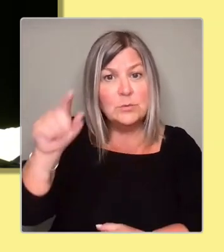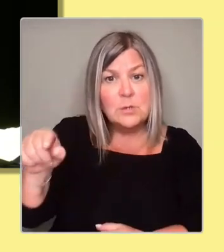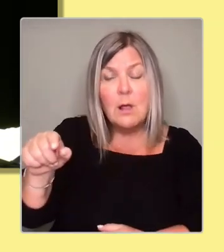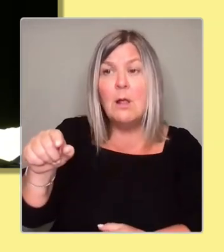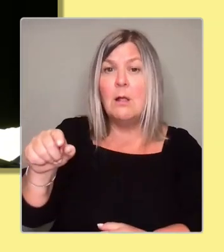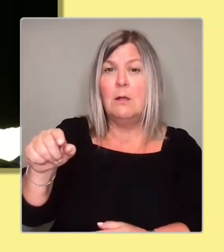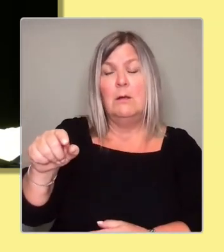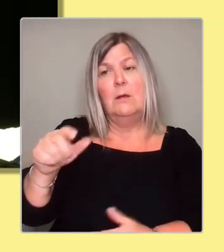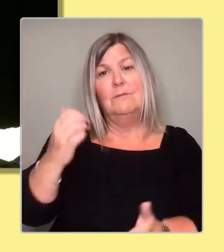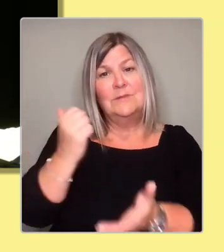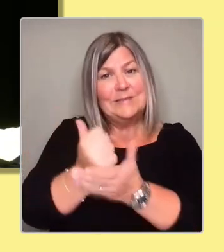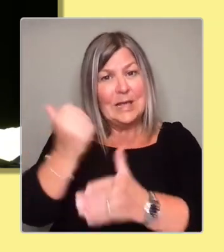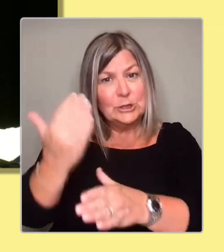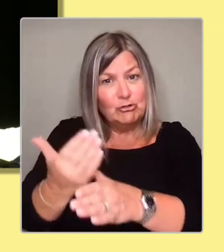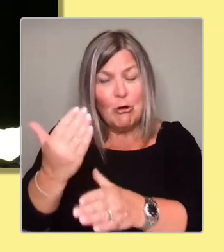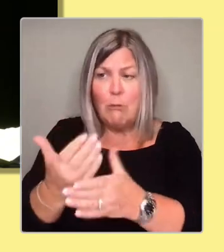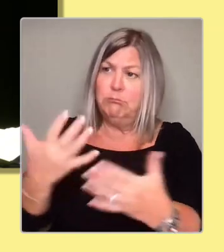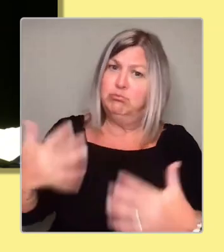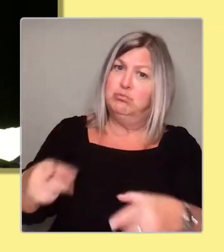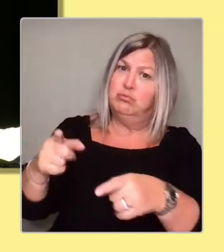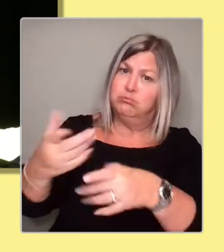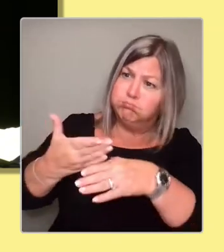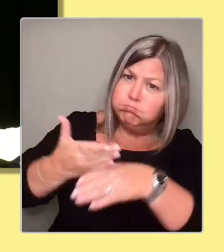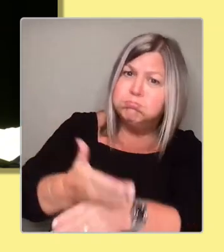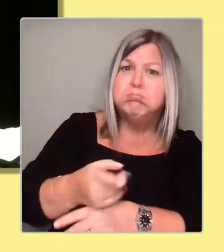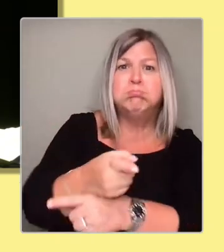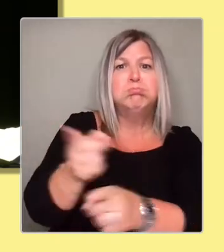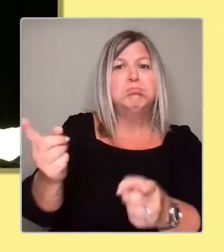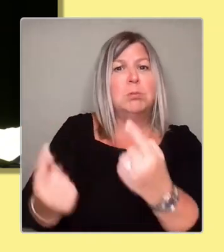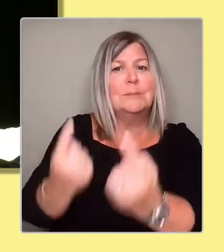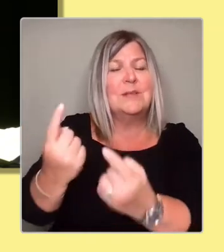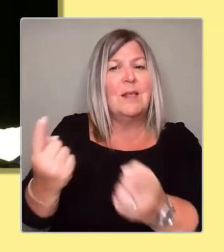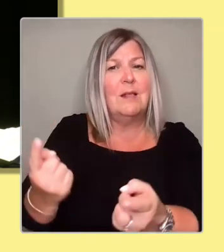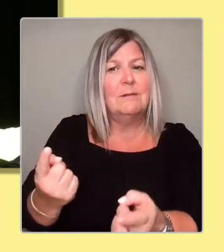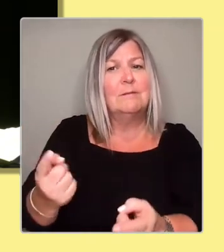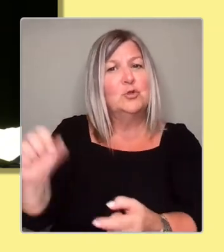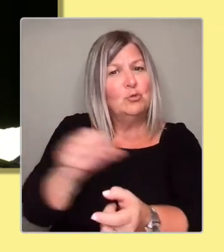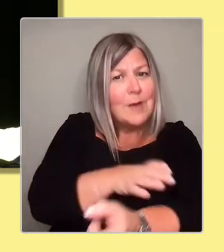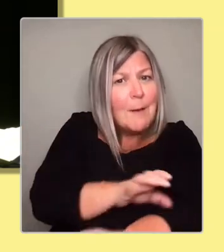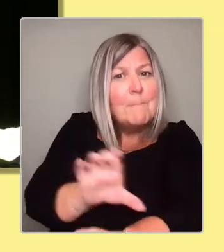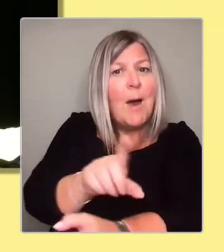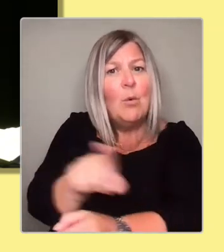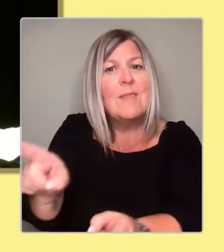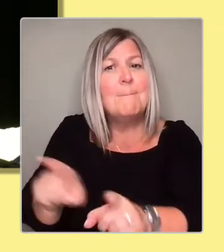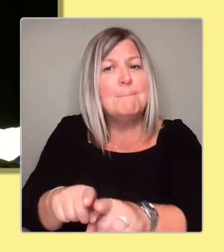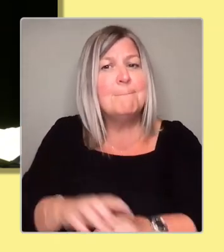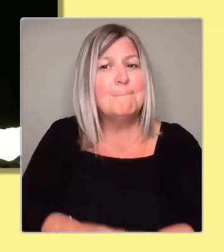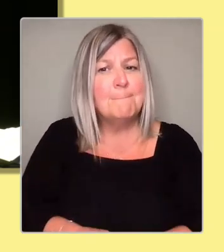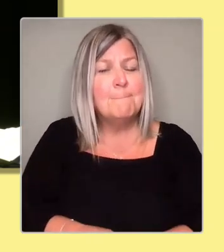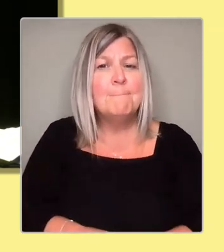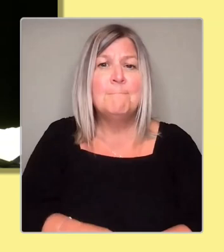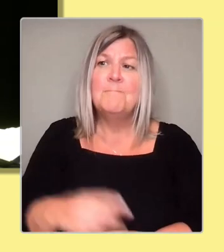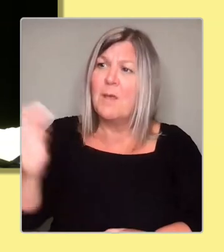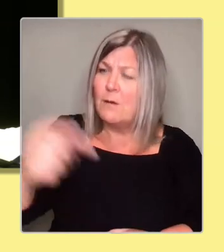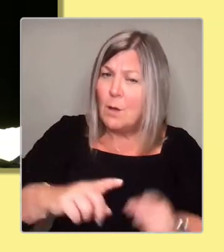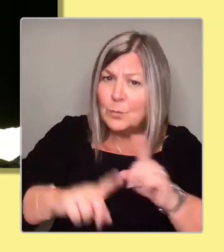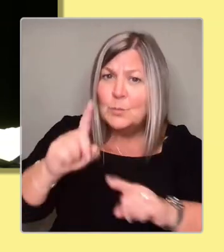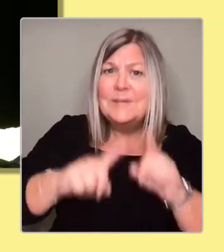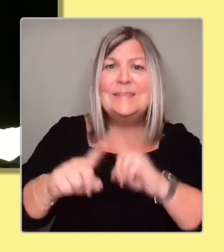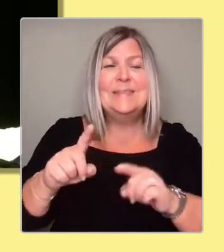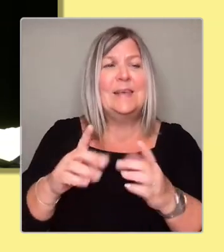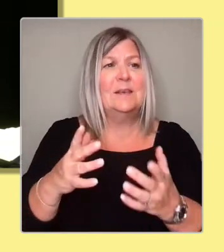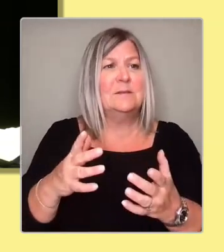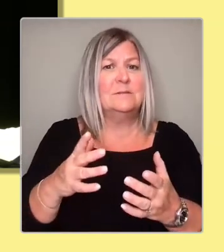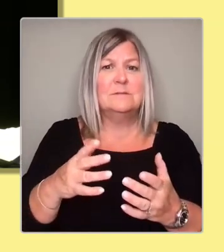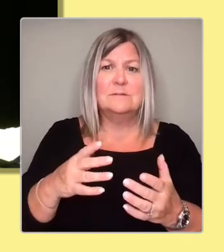people working day in and day out, coming to meetings in the evenings and weekdays when they've got other things to go to. I think we should empower